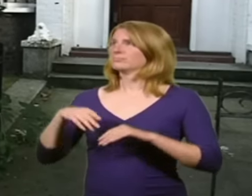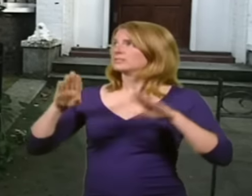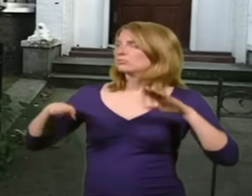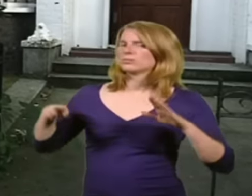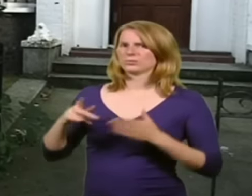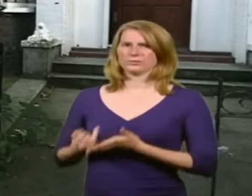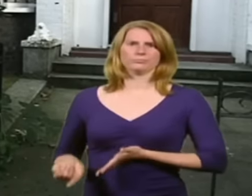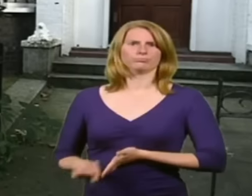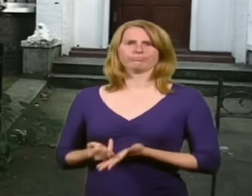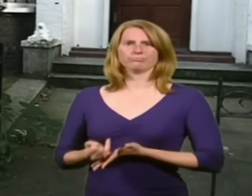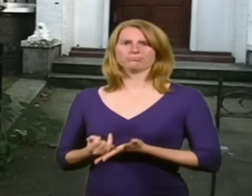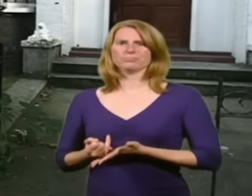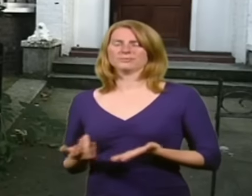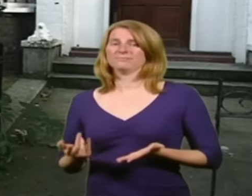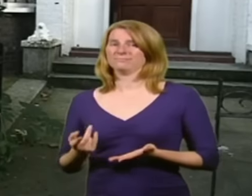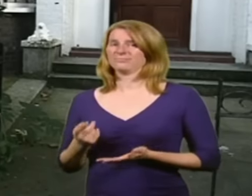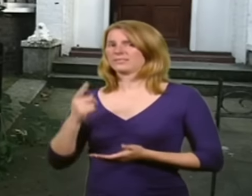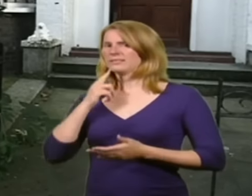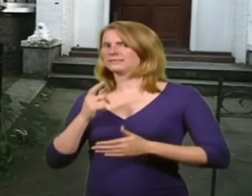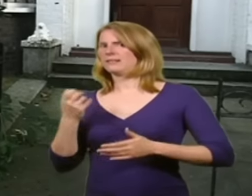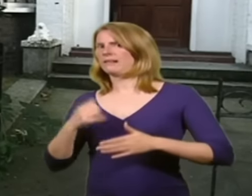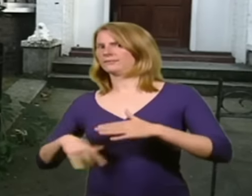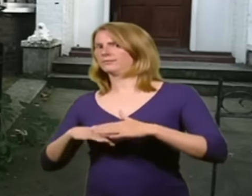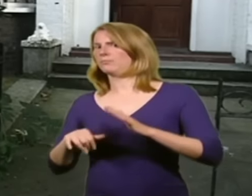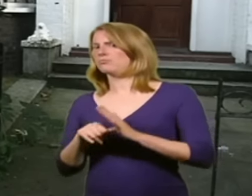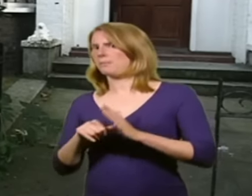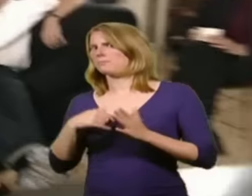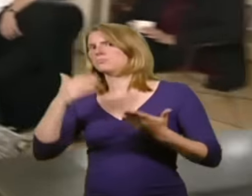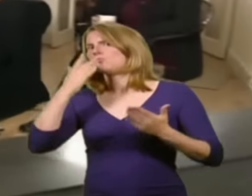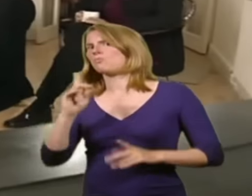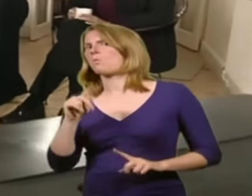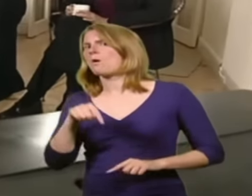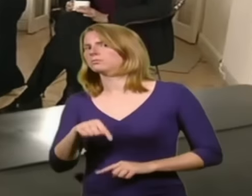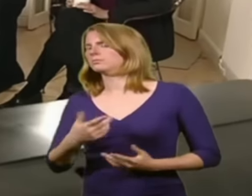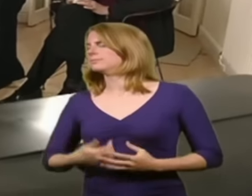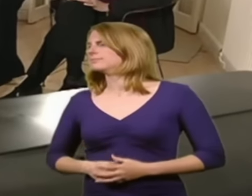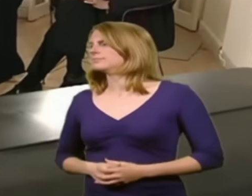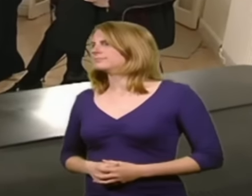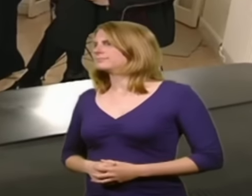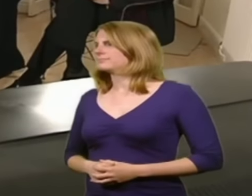I think that perhaps there are underlying problems that I don't know about. Good grief.